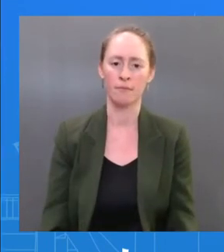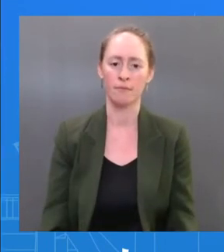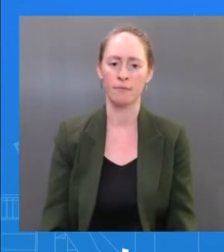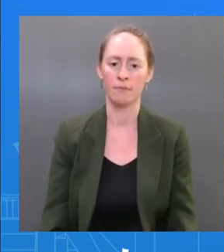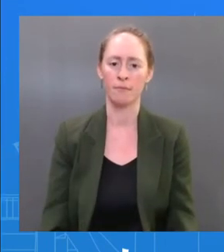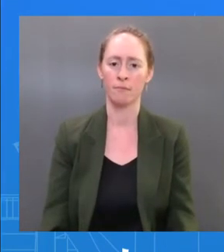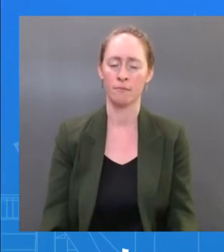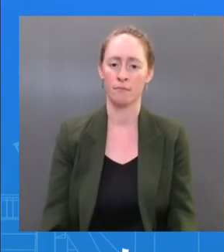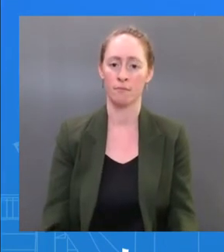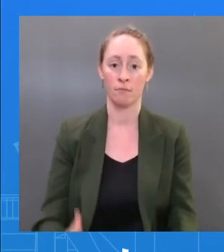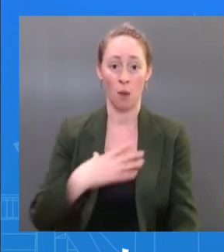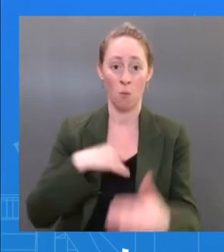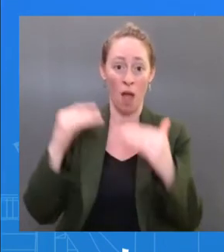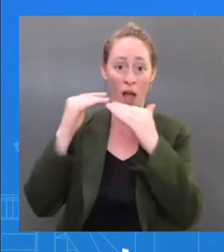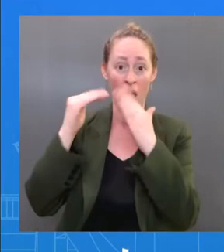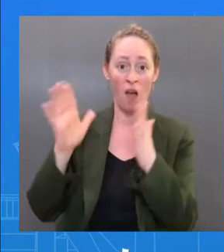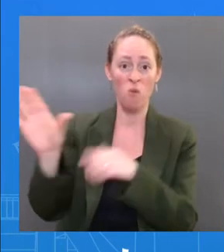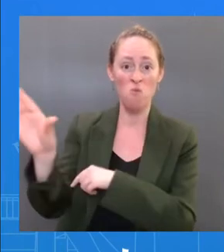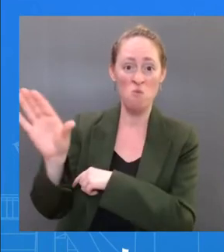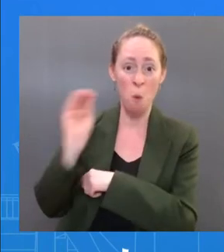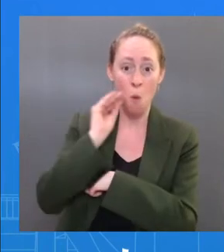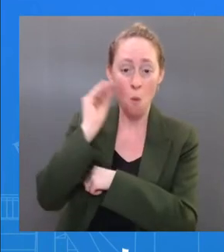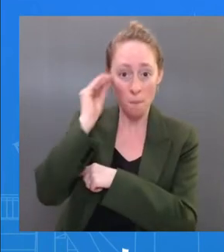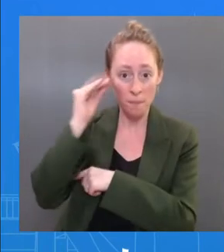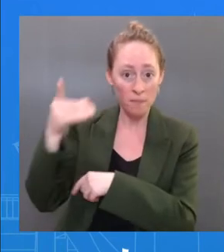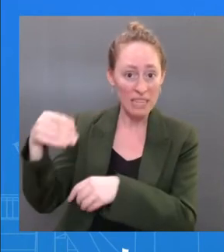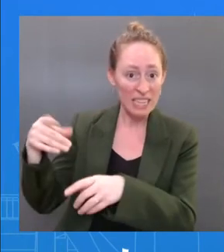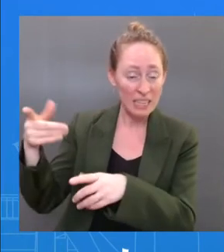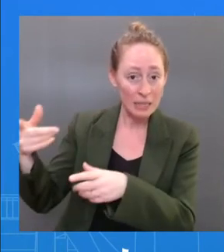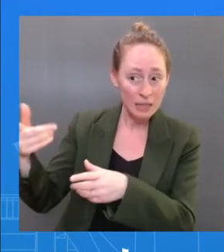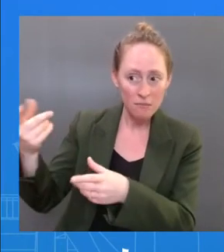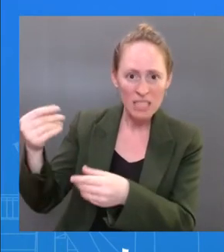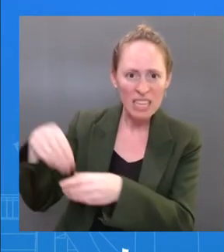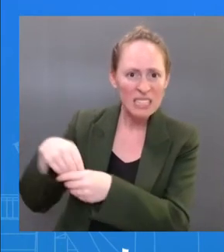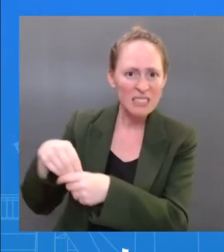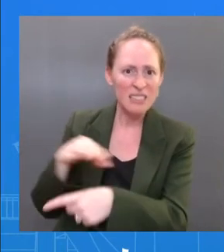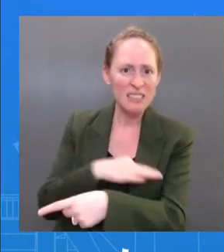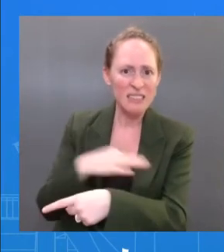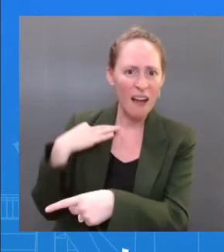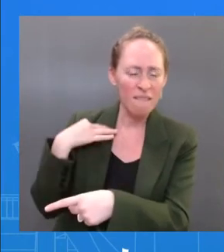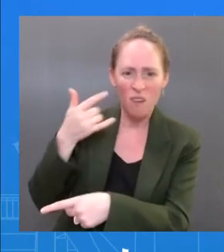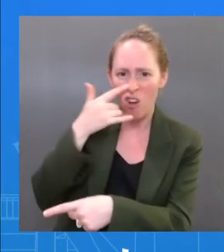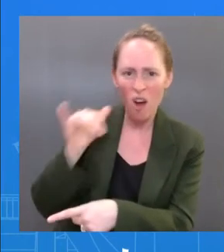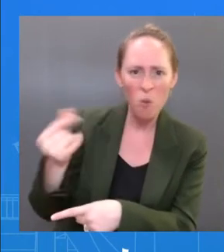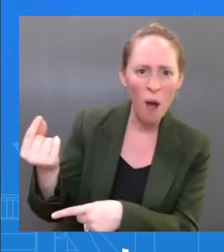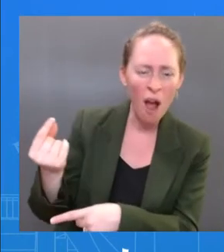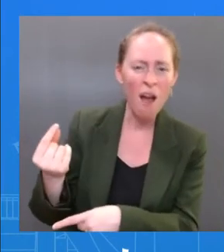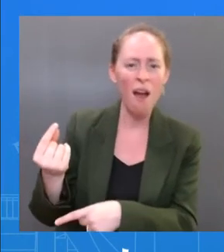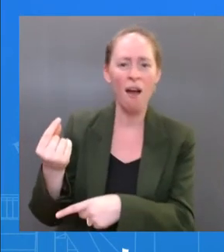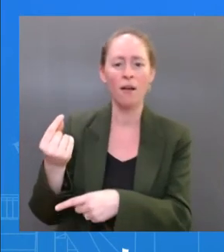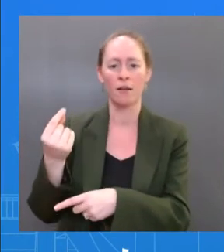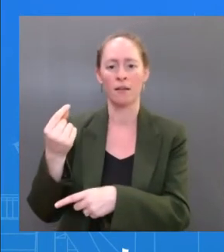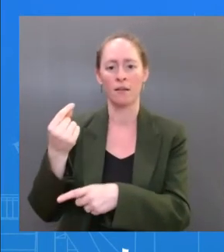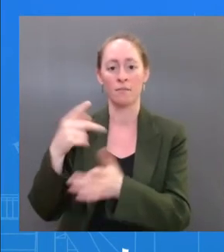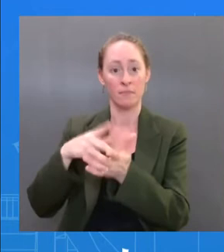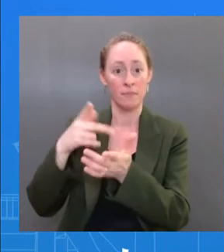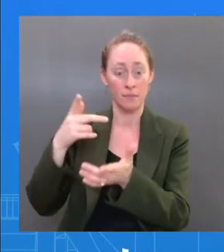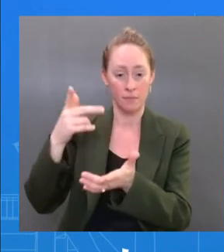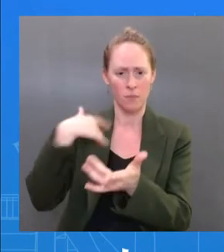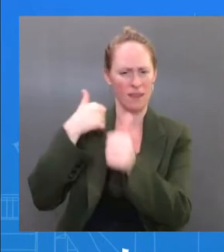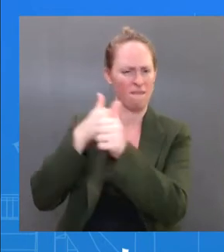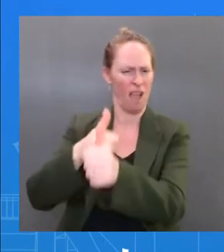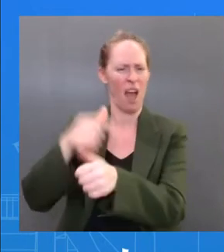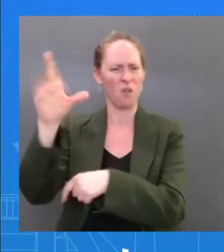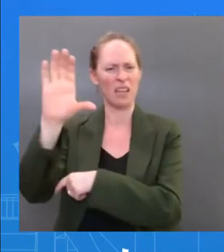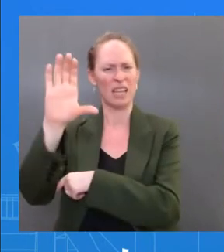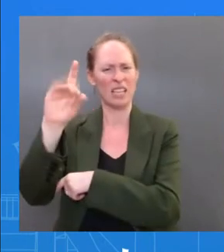follow CDC guidance, right, which is — which is for the President to isolate and to make sure there is a,